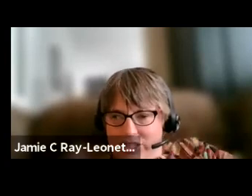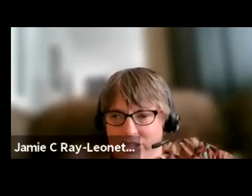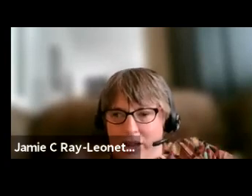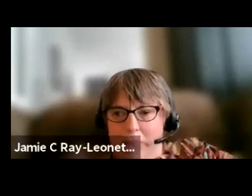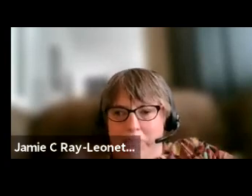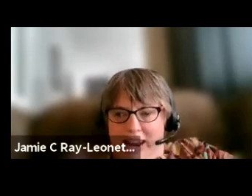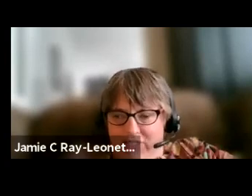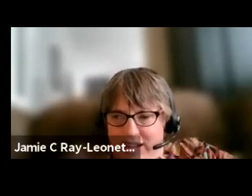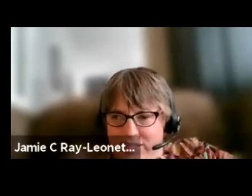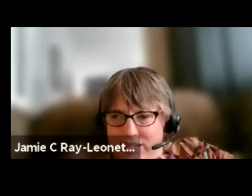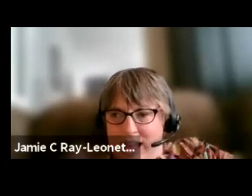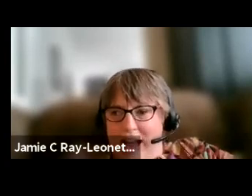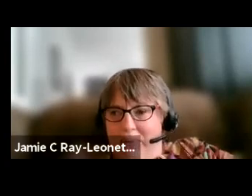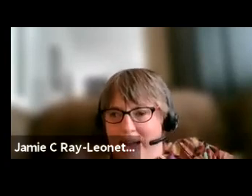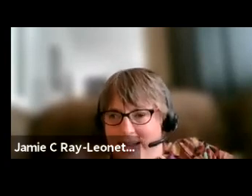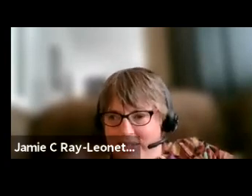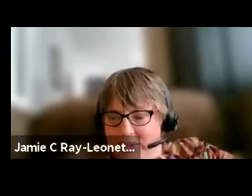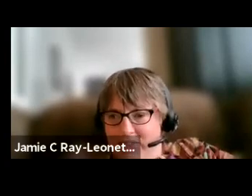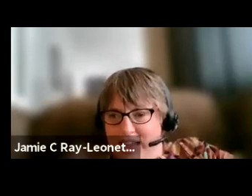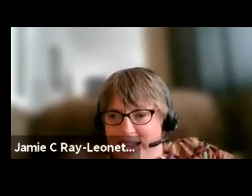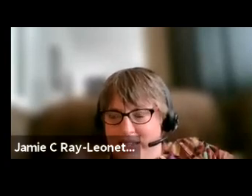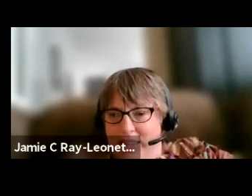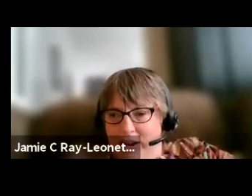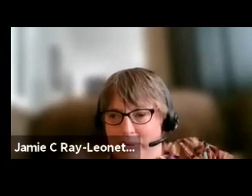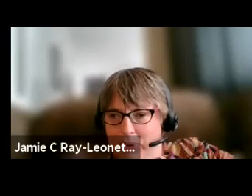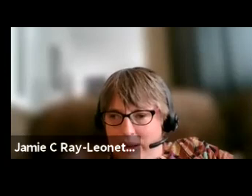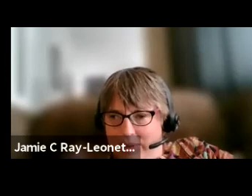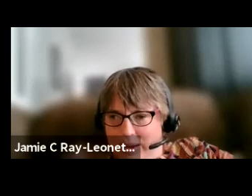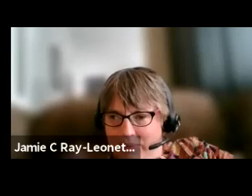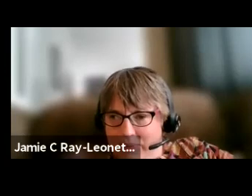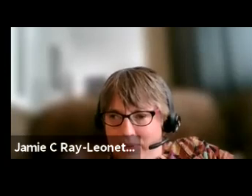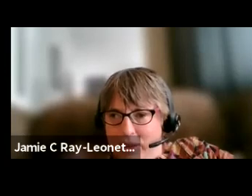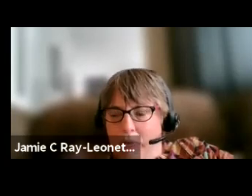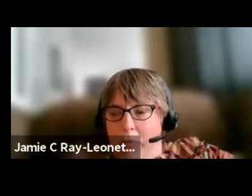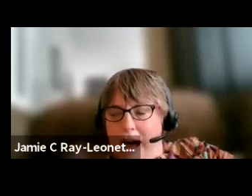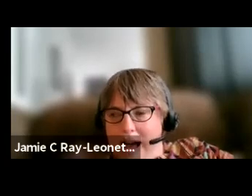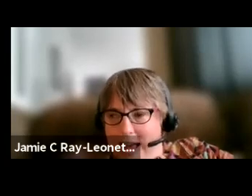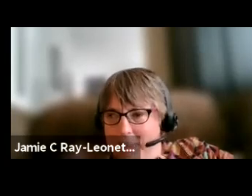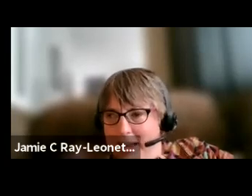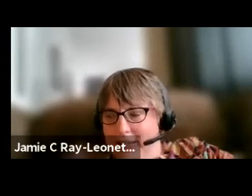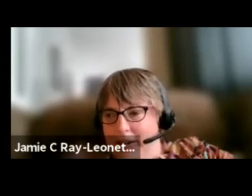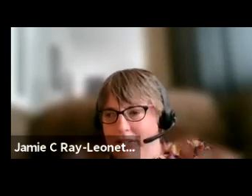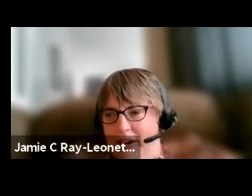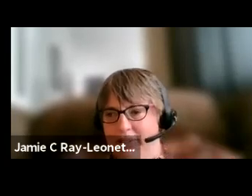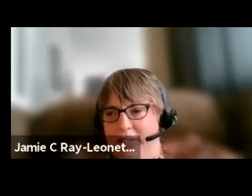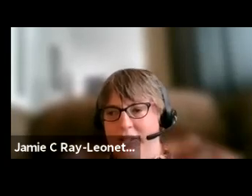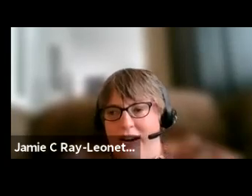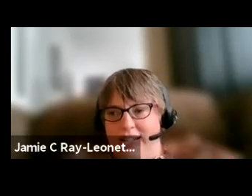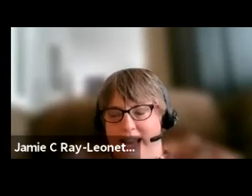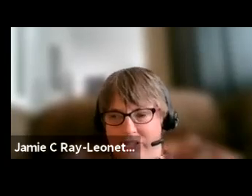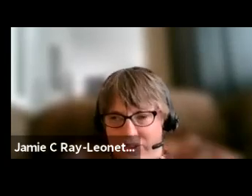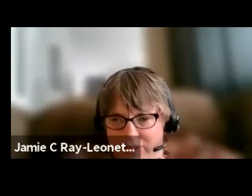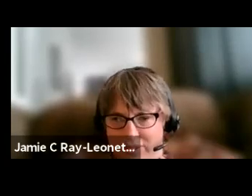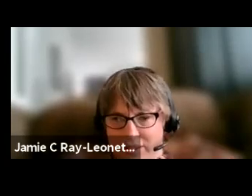wage, benefits, and ways to advance in their employment. Why? Because their services